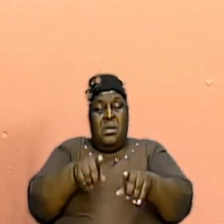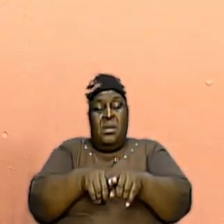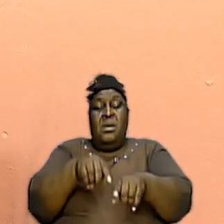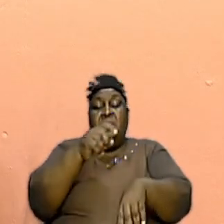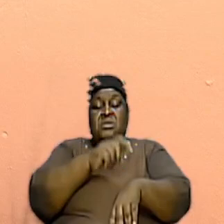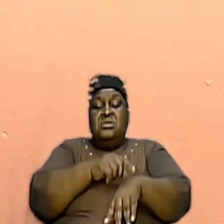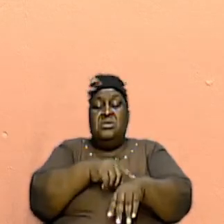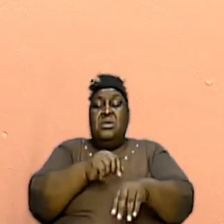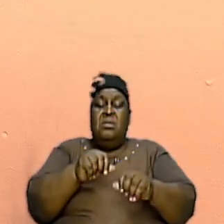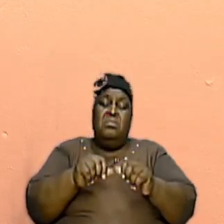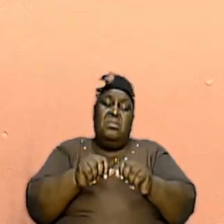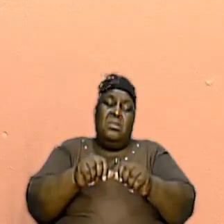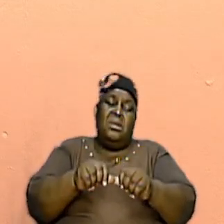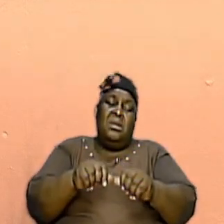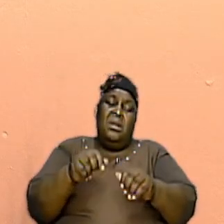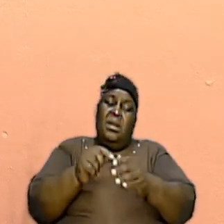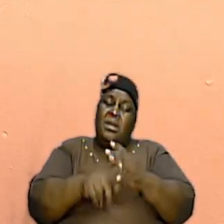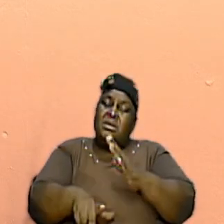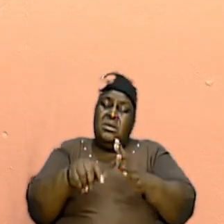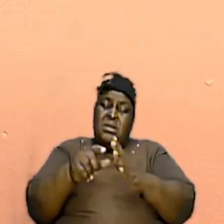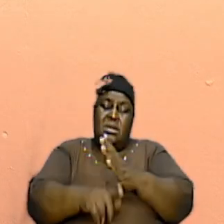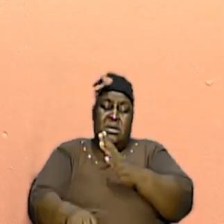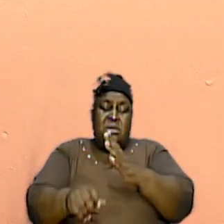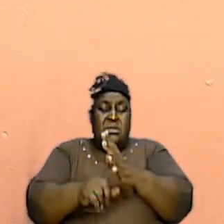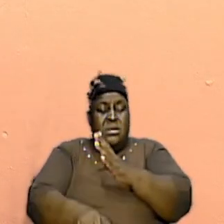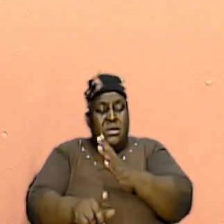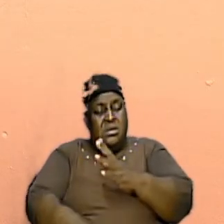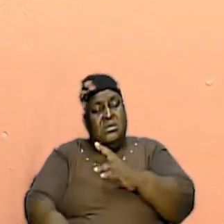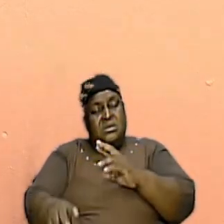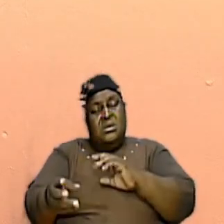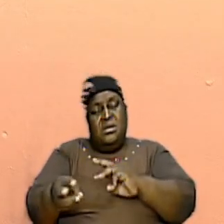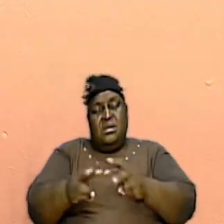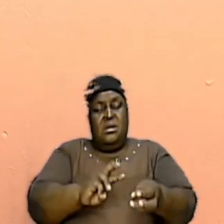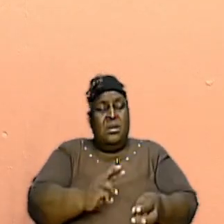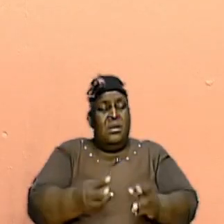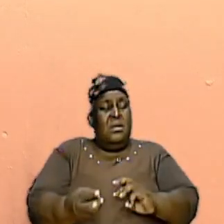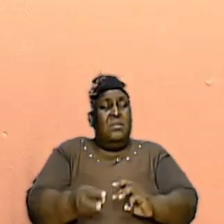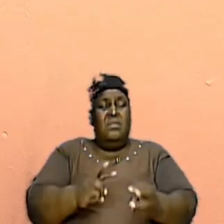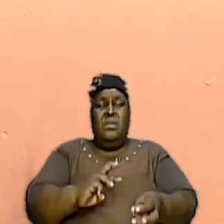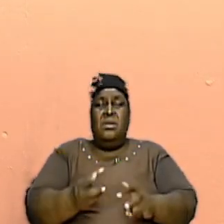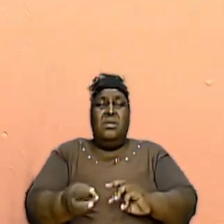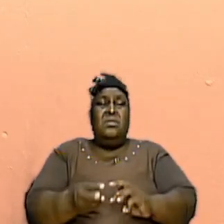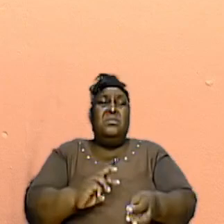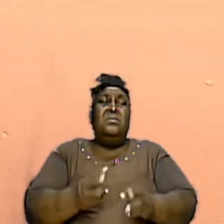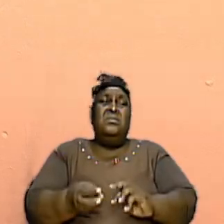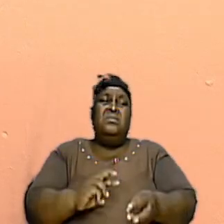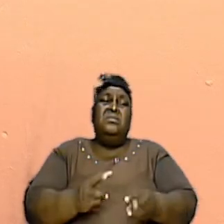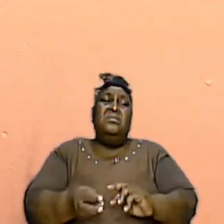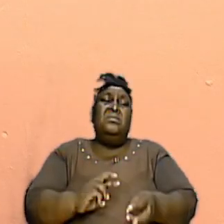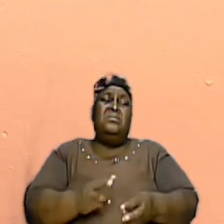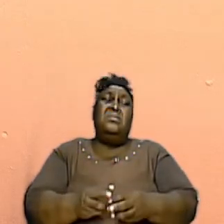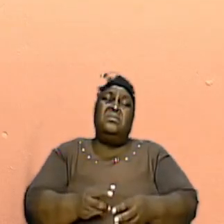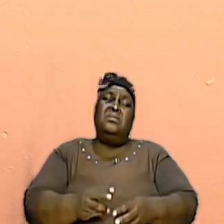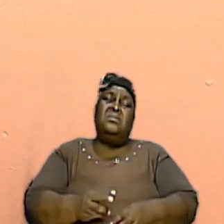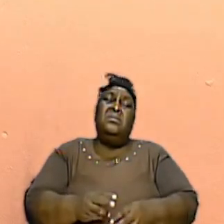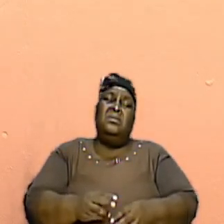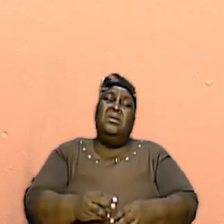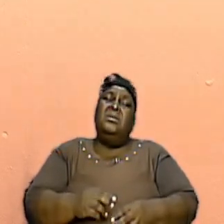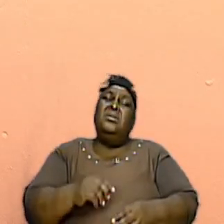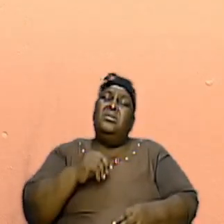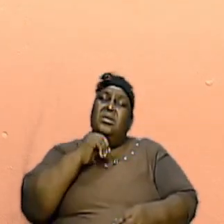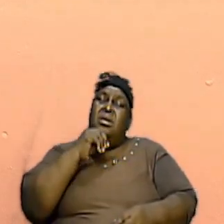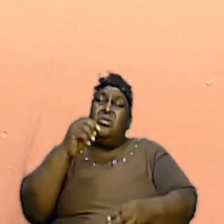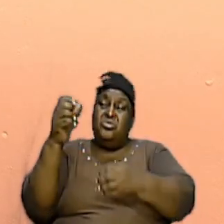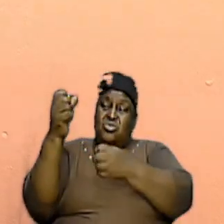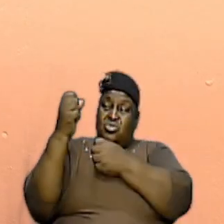and lesser in terms of its intrinsic value. You know, some things as time go on, it wears down, so it is not